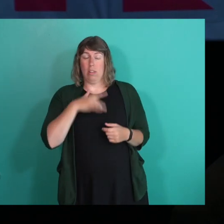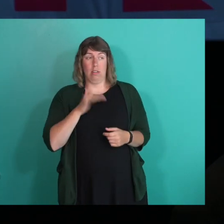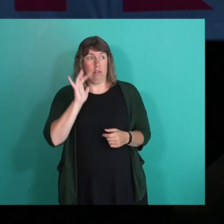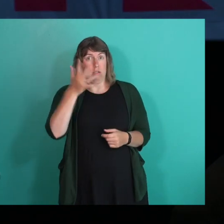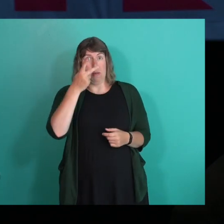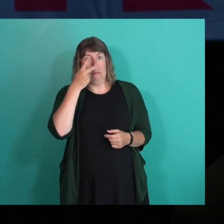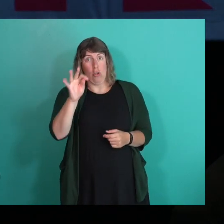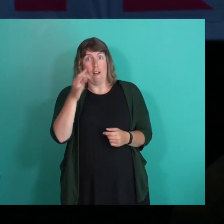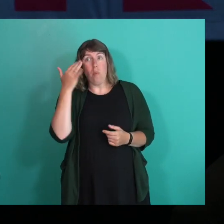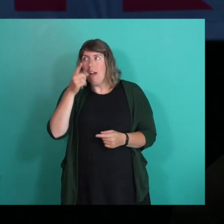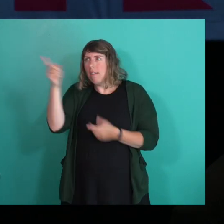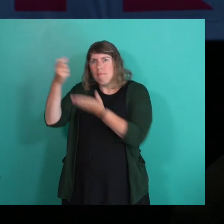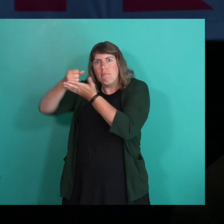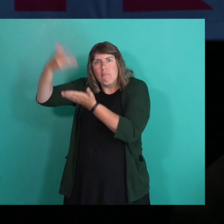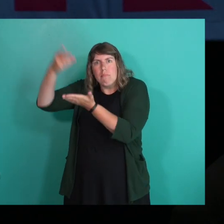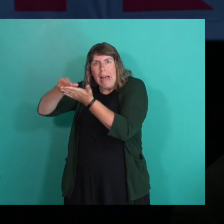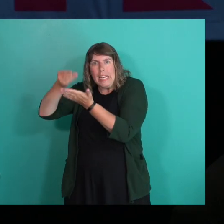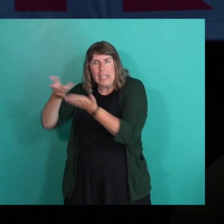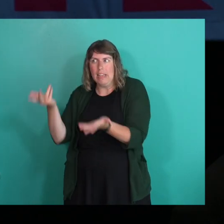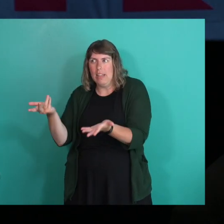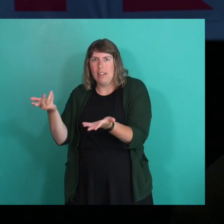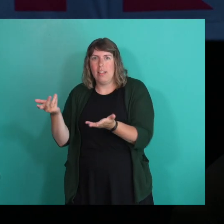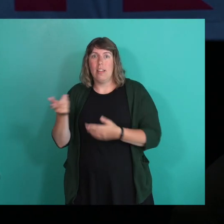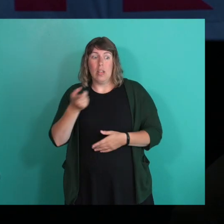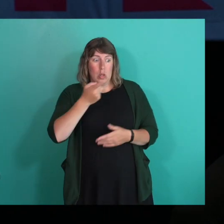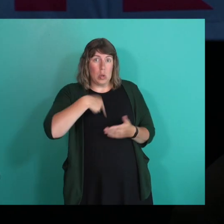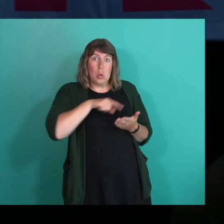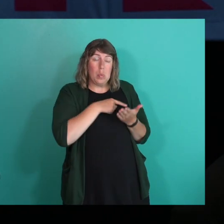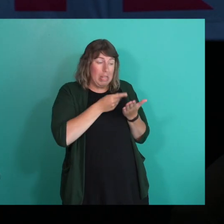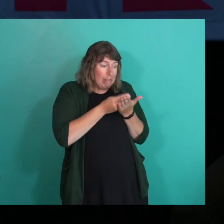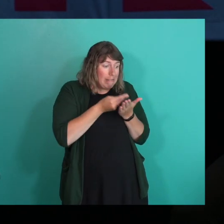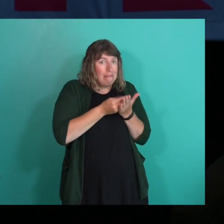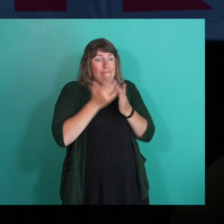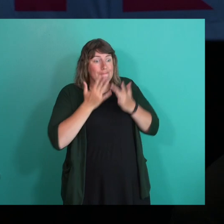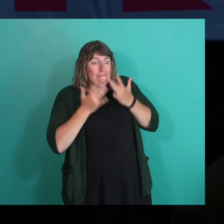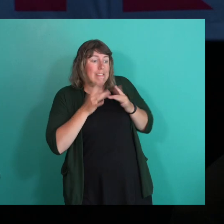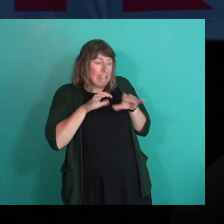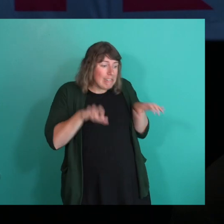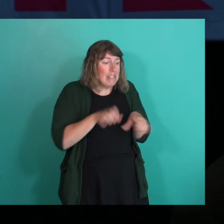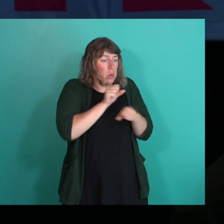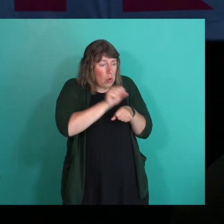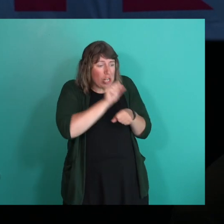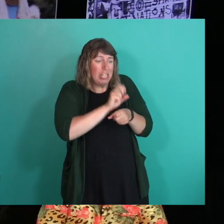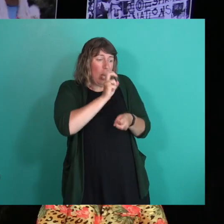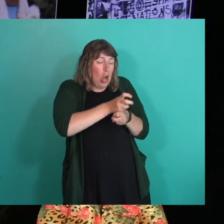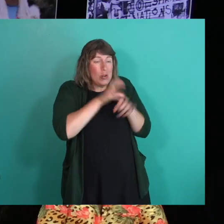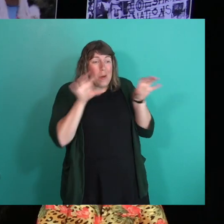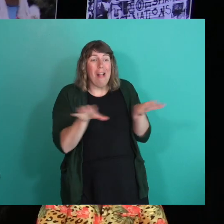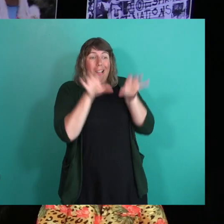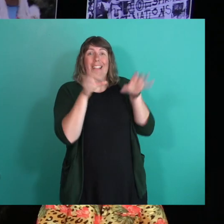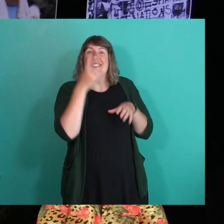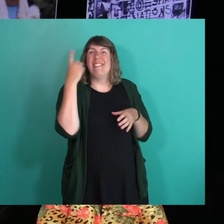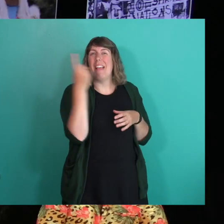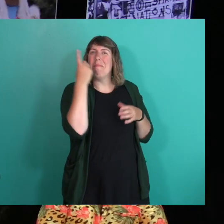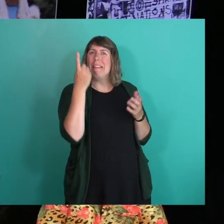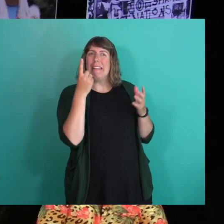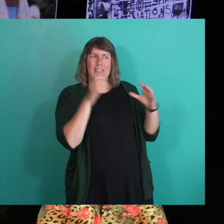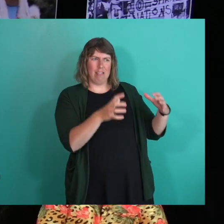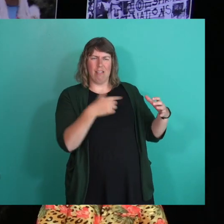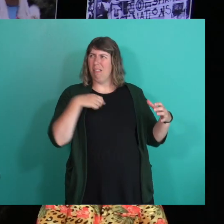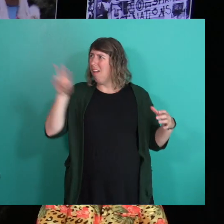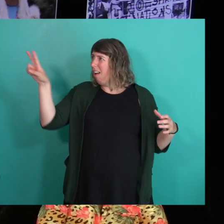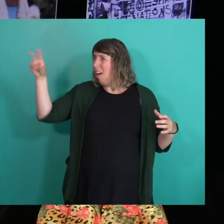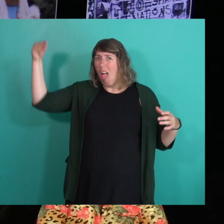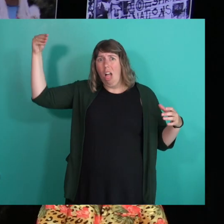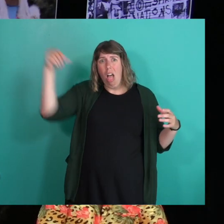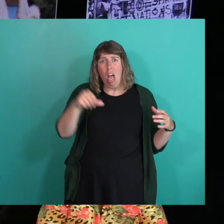a lot of money. And here we were, you know, nickeling and diming and working for hours and hours to put together something. I thought, why the